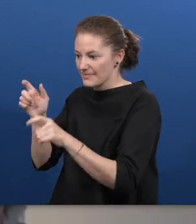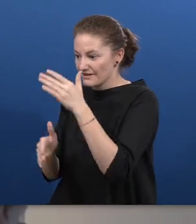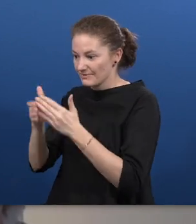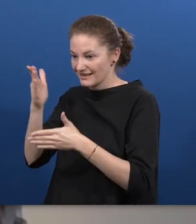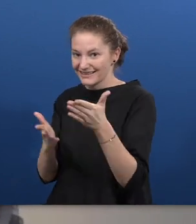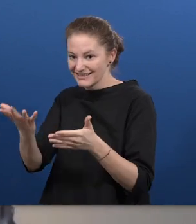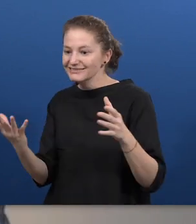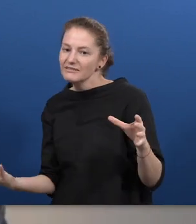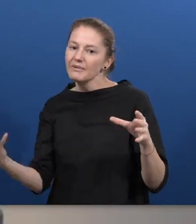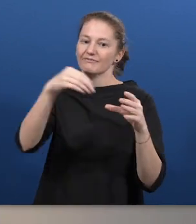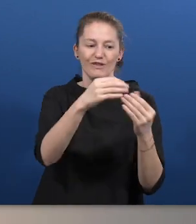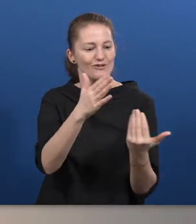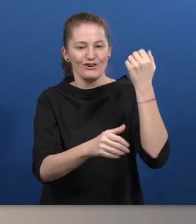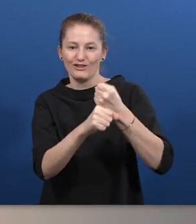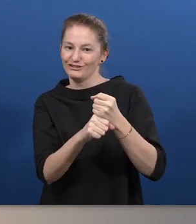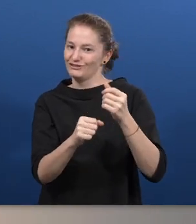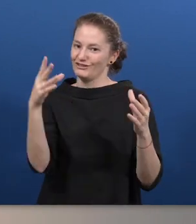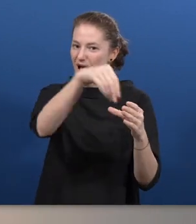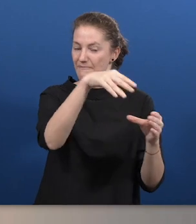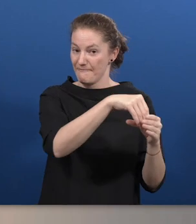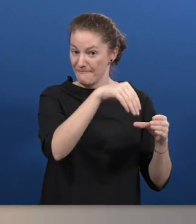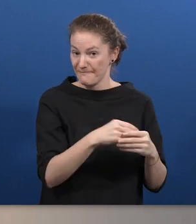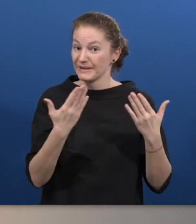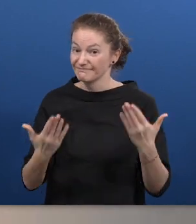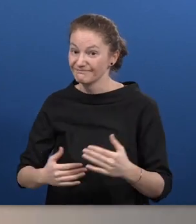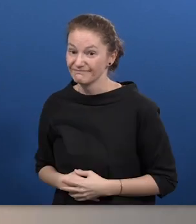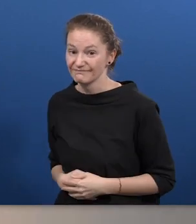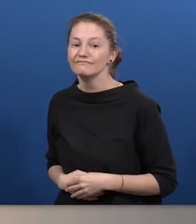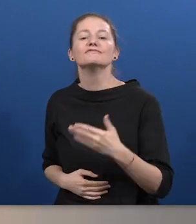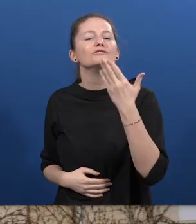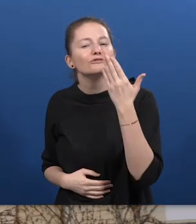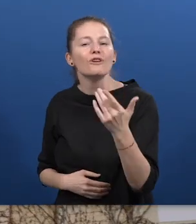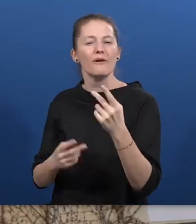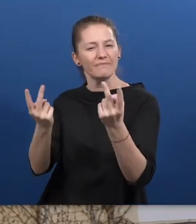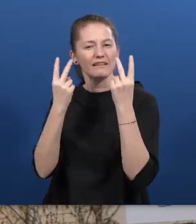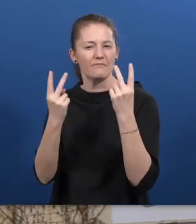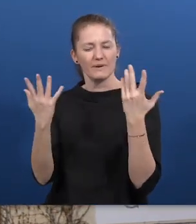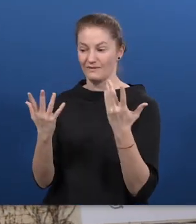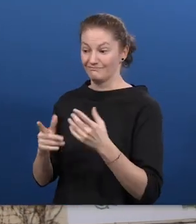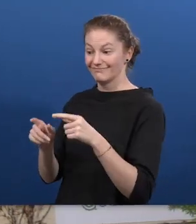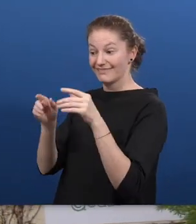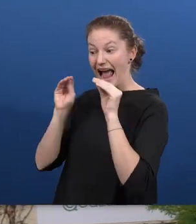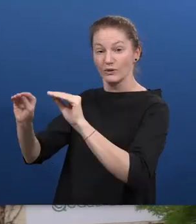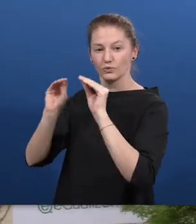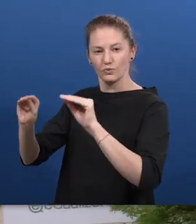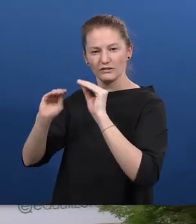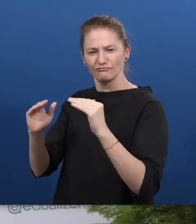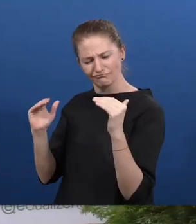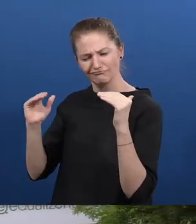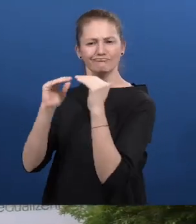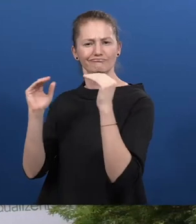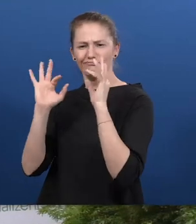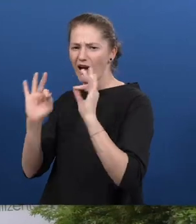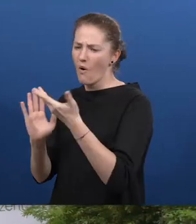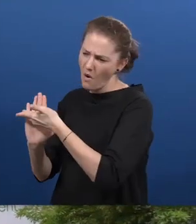help to ensure that people with disabilities can take advantage of those new jobs. This ambition to make education